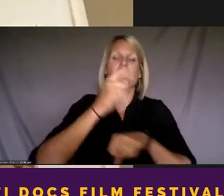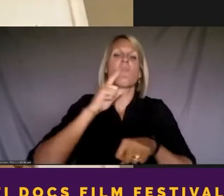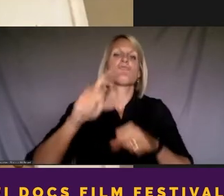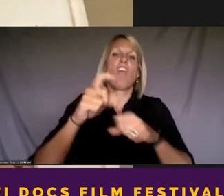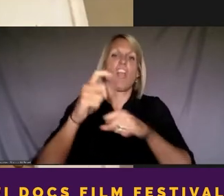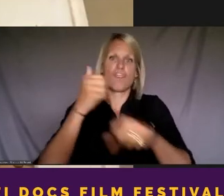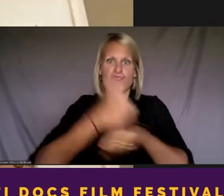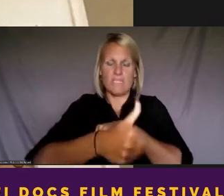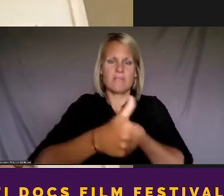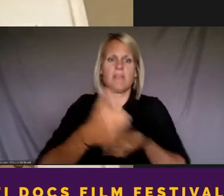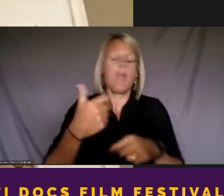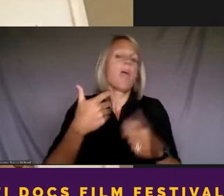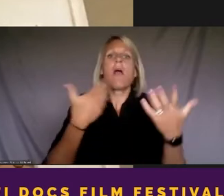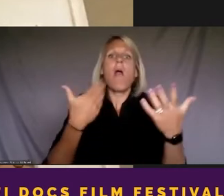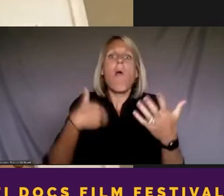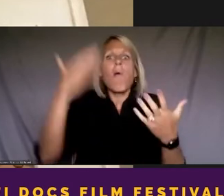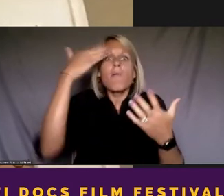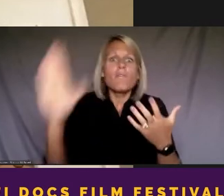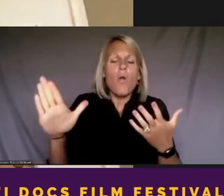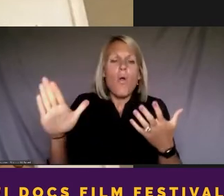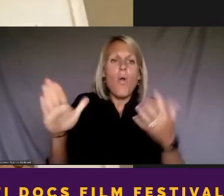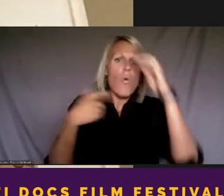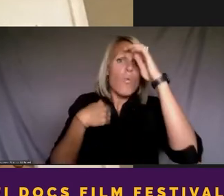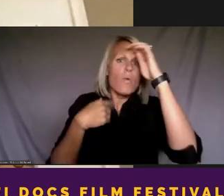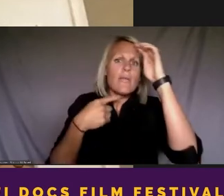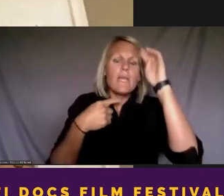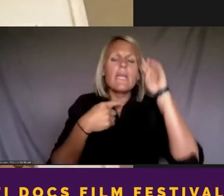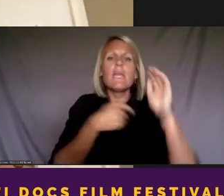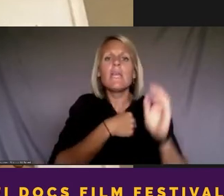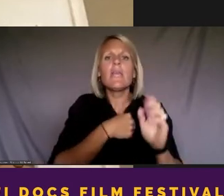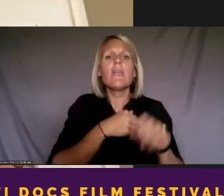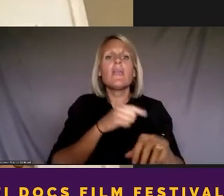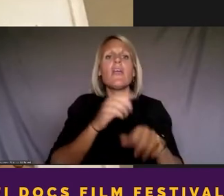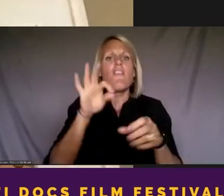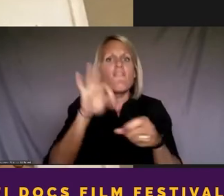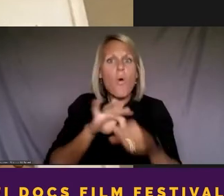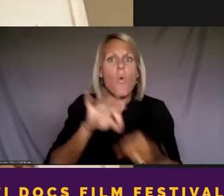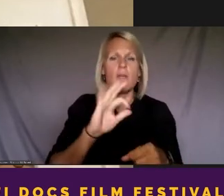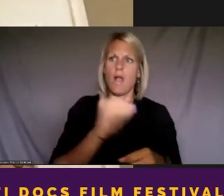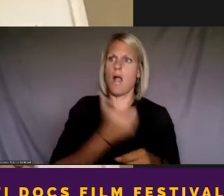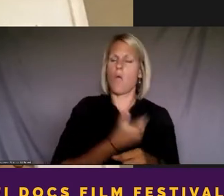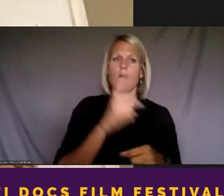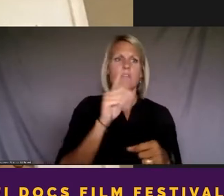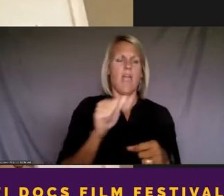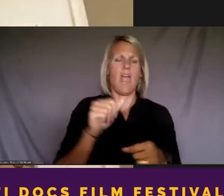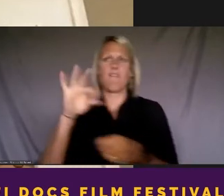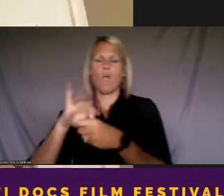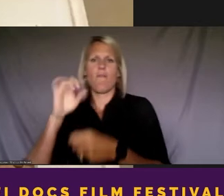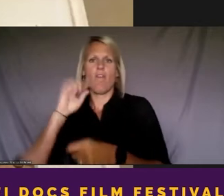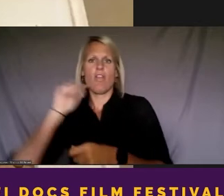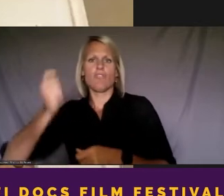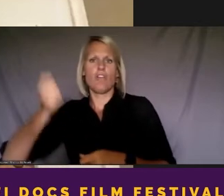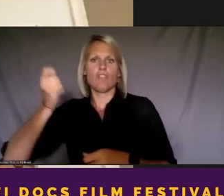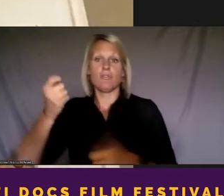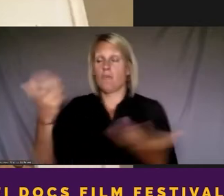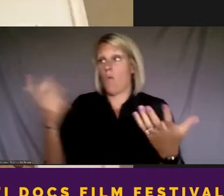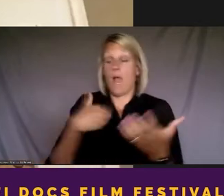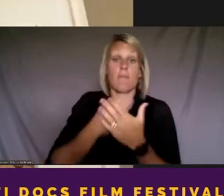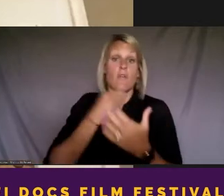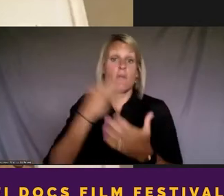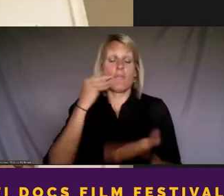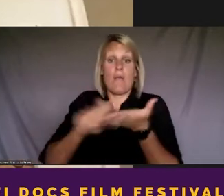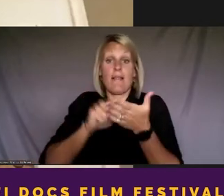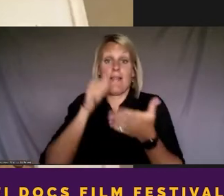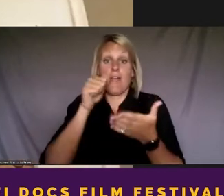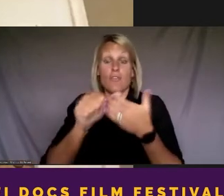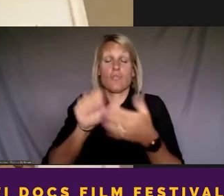And I never even knew that we voted our DA in, nor that we voted our judges in. So coming home and writing letters and connecting